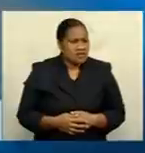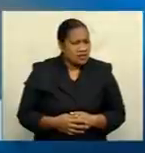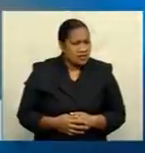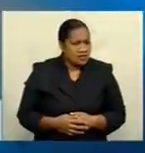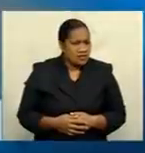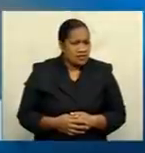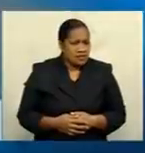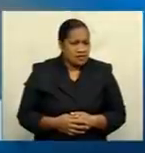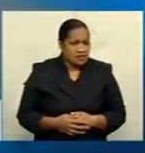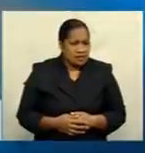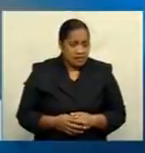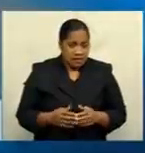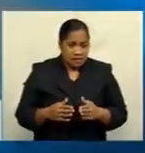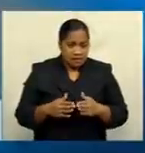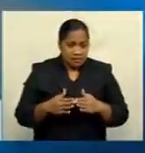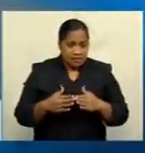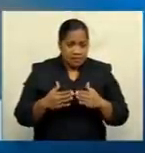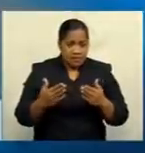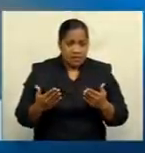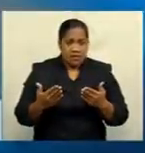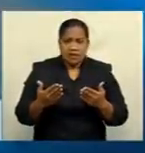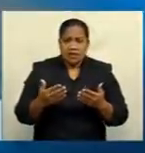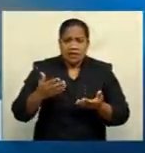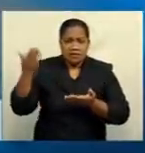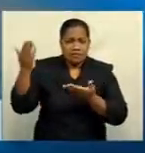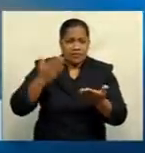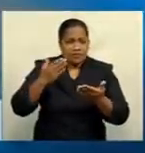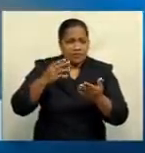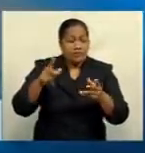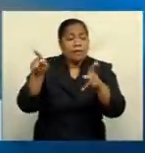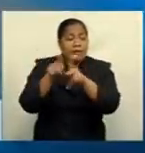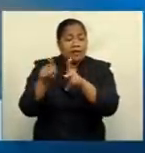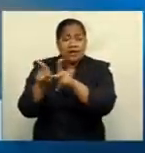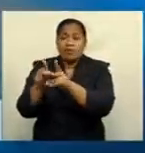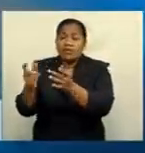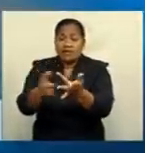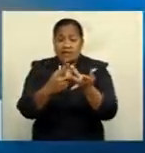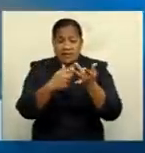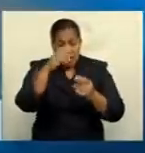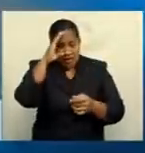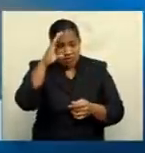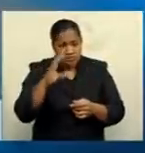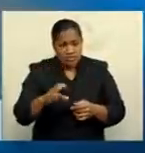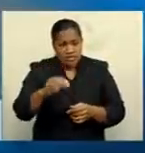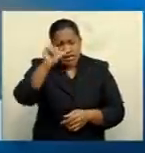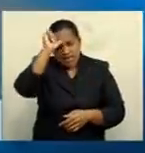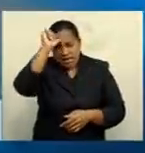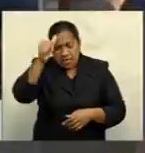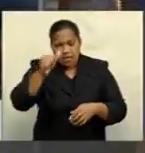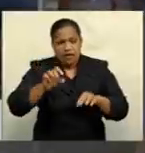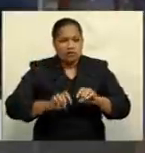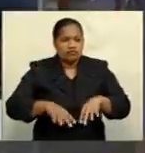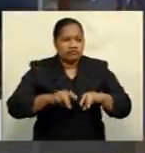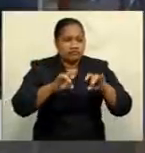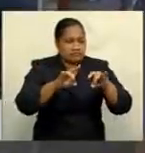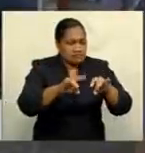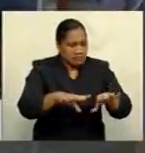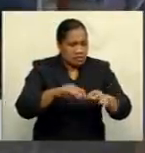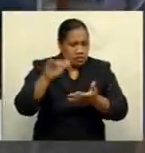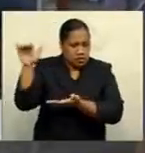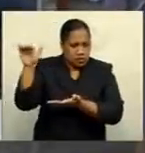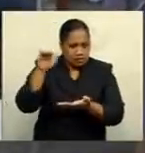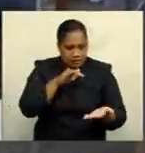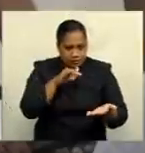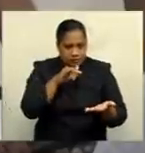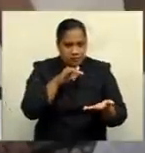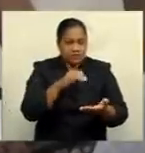made bilaterally, initially by India and subsequently also by Australia and New Zealand, there are quite a lot of doses